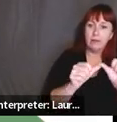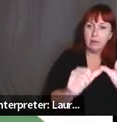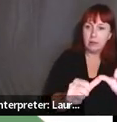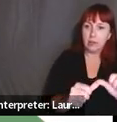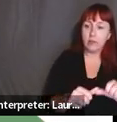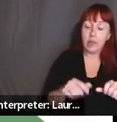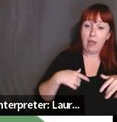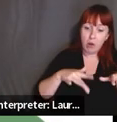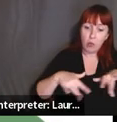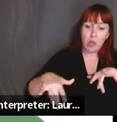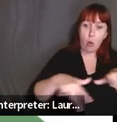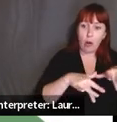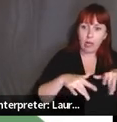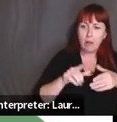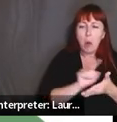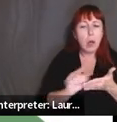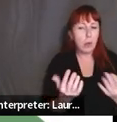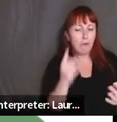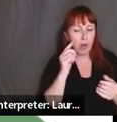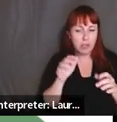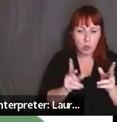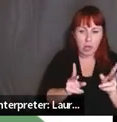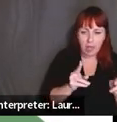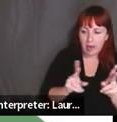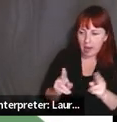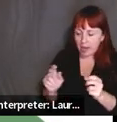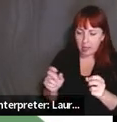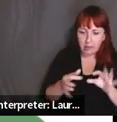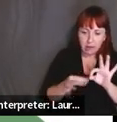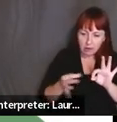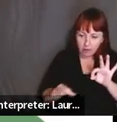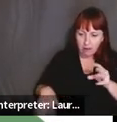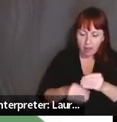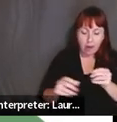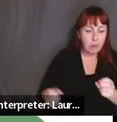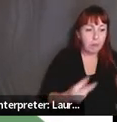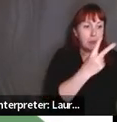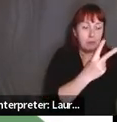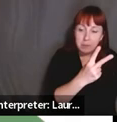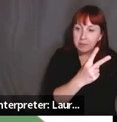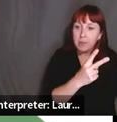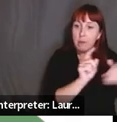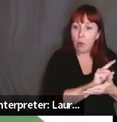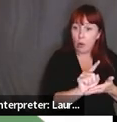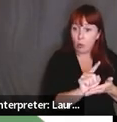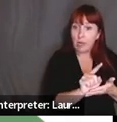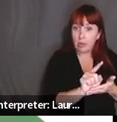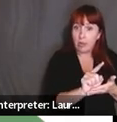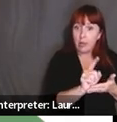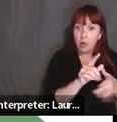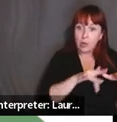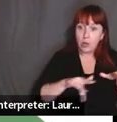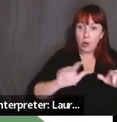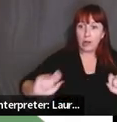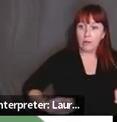recording in this webinar. takes about a week for us to get everything edited and subtitled and everything. But, um, in about a week, you'll see that the, the recording of this